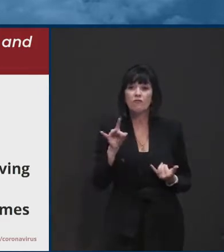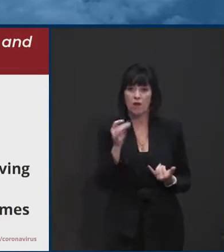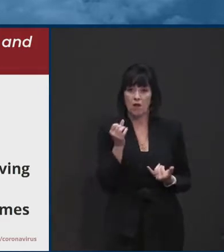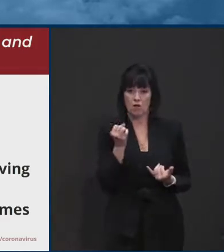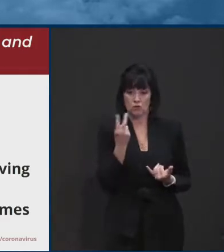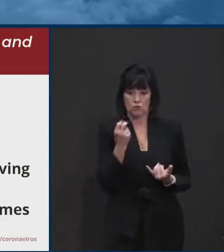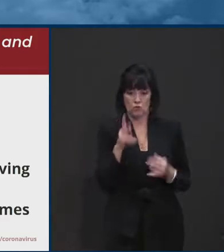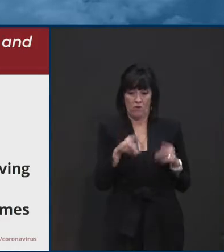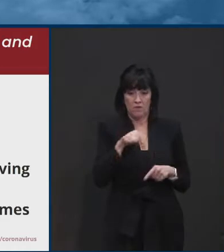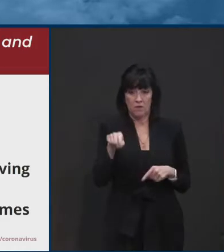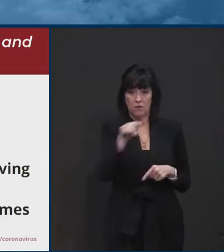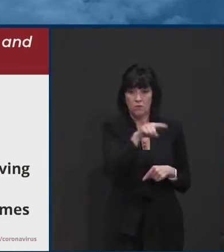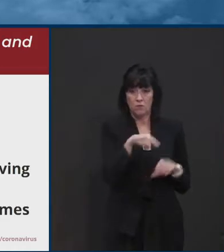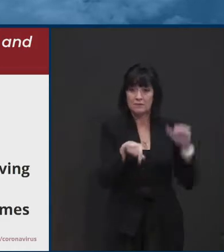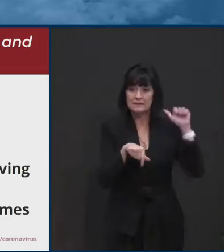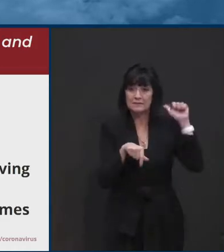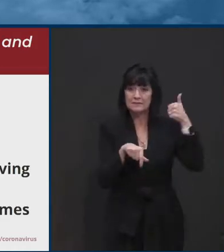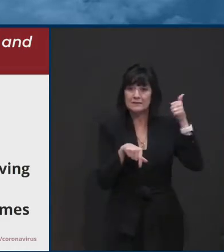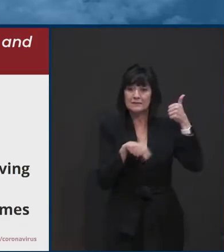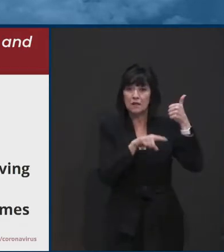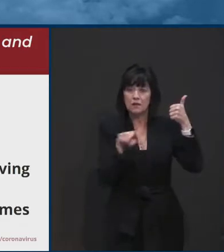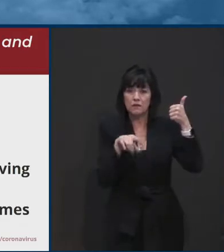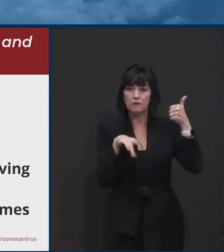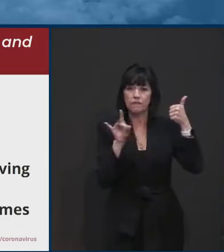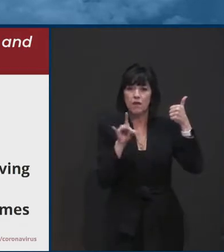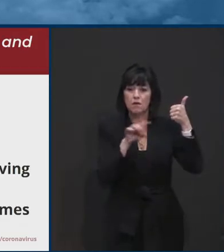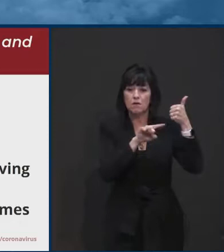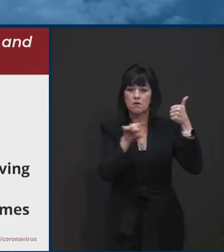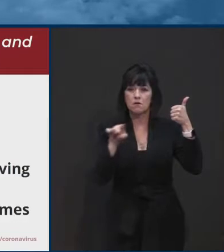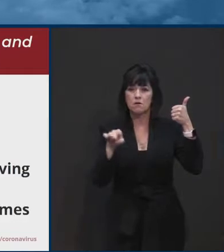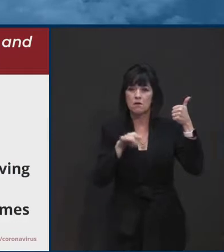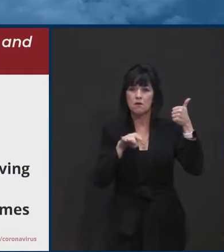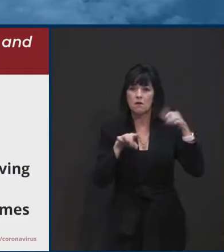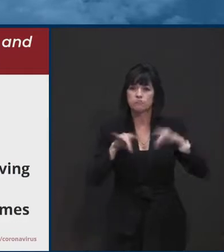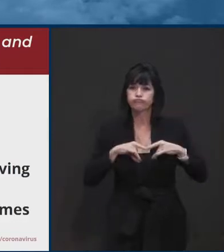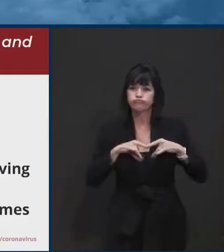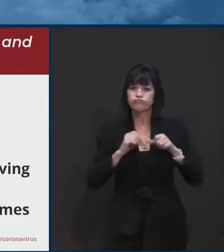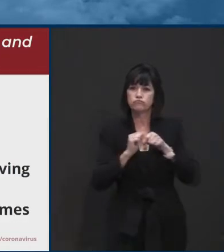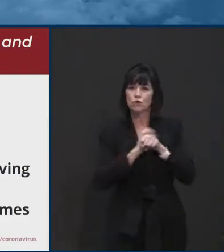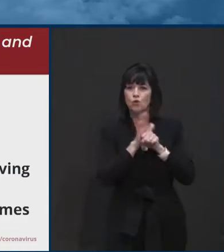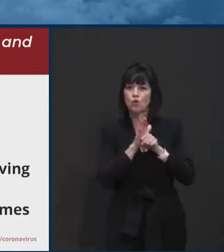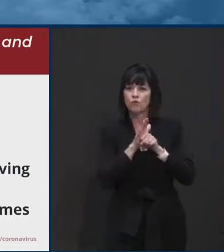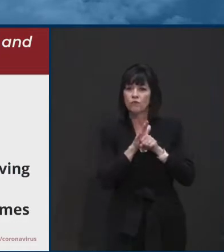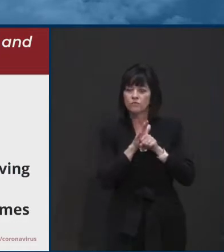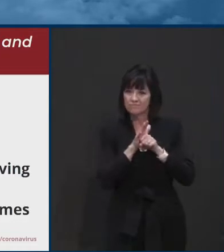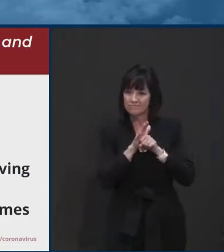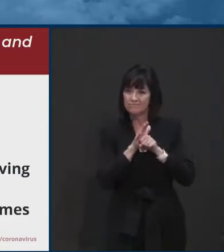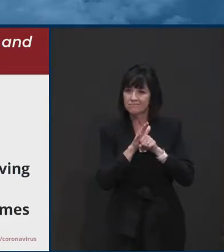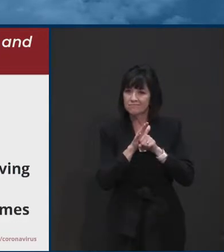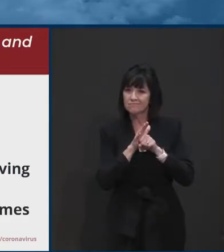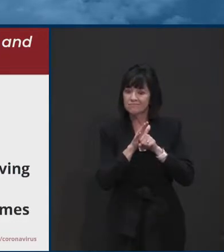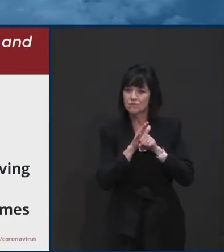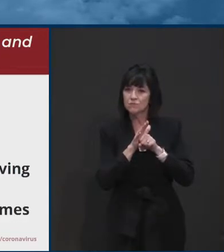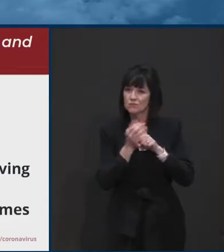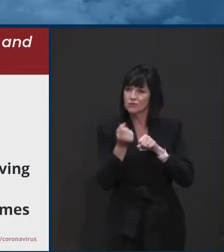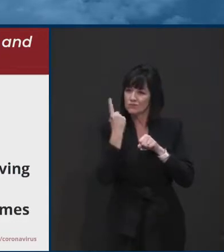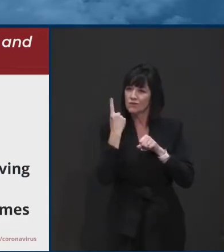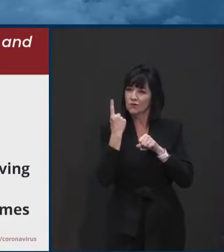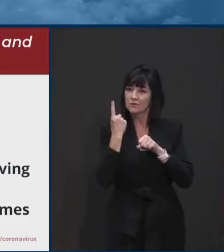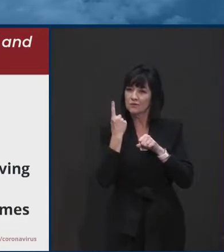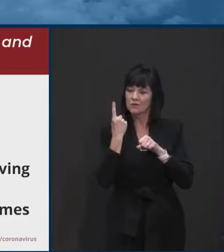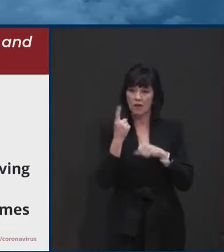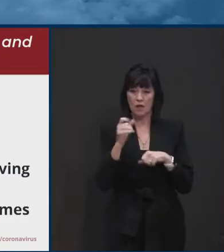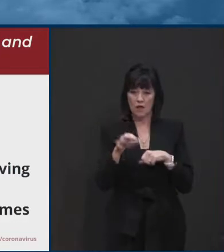about it, it's a large table, right? So some of the people are going to be more than six feet apart. So again, you can see how, um,